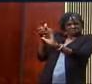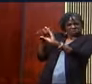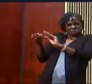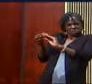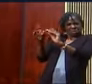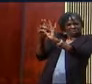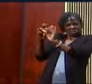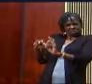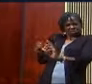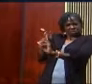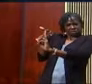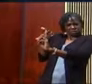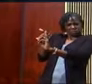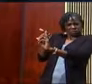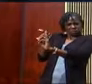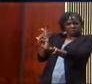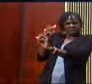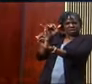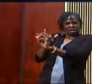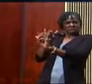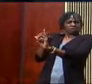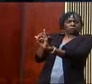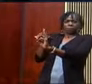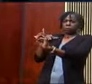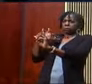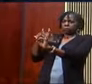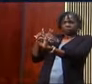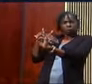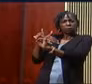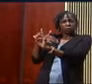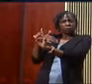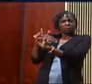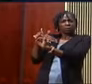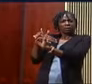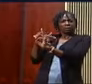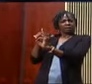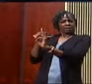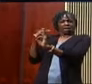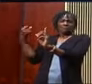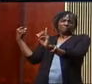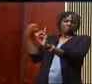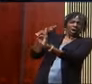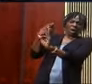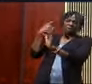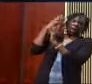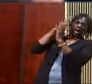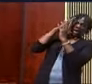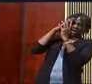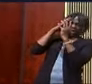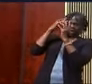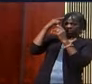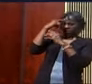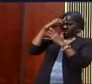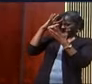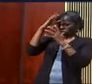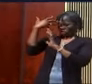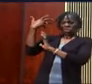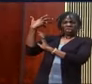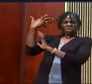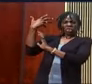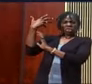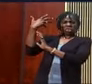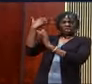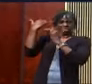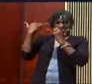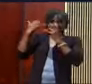metaphors that speak profoundly from that transparent testimony of the great pugilist